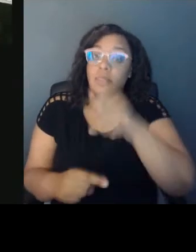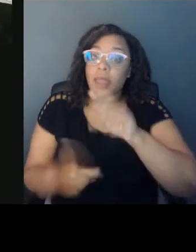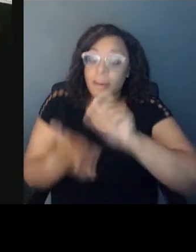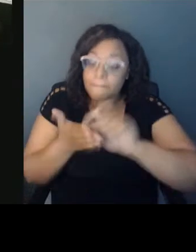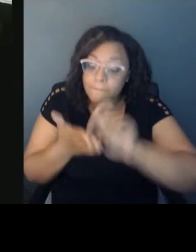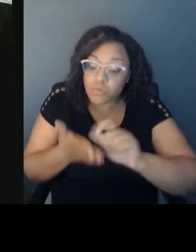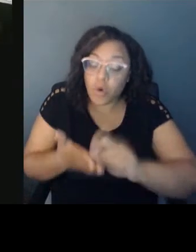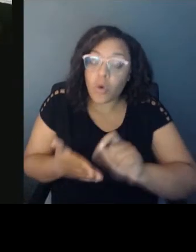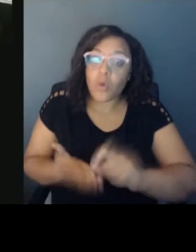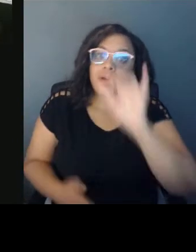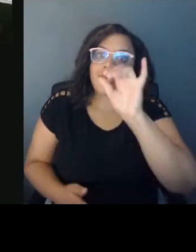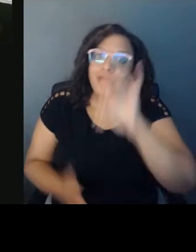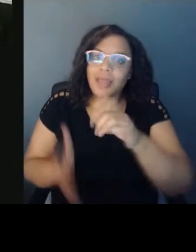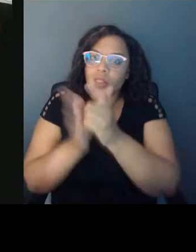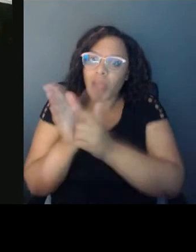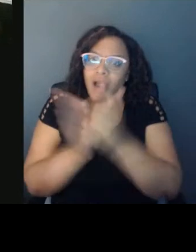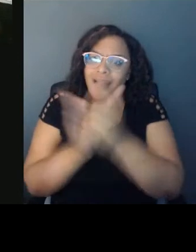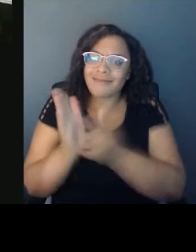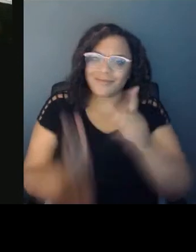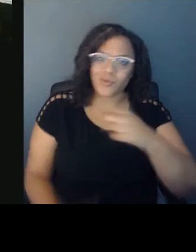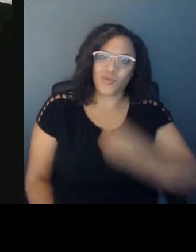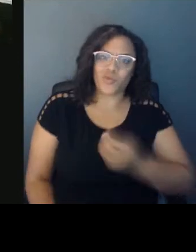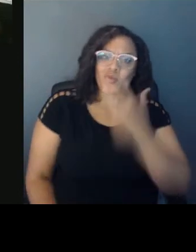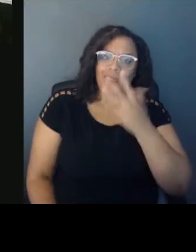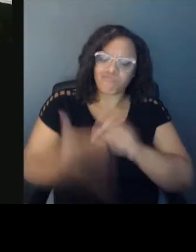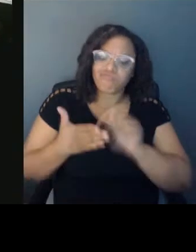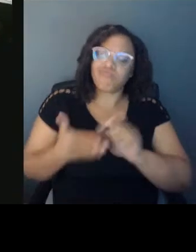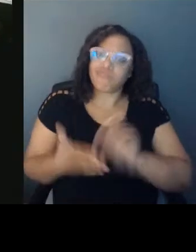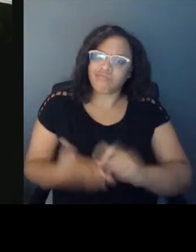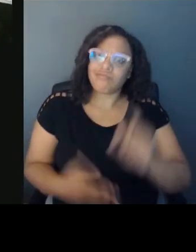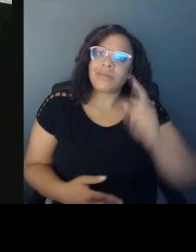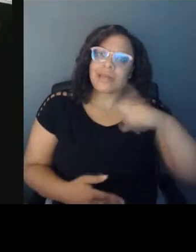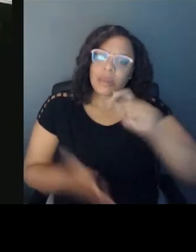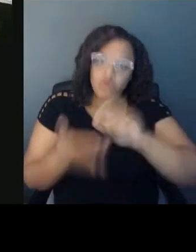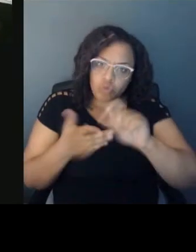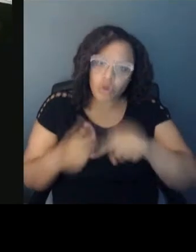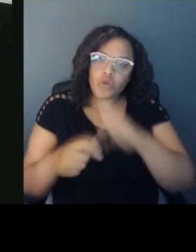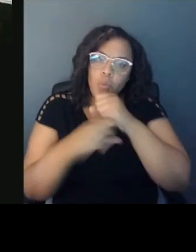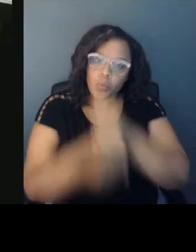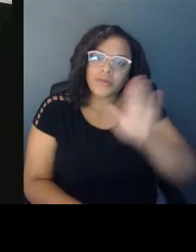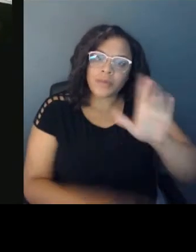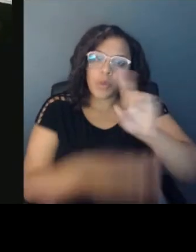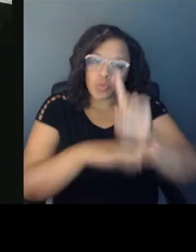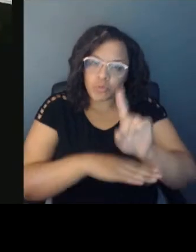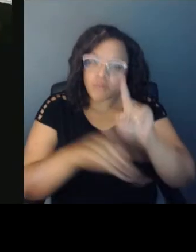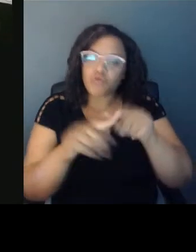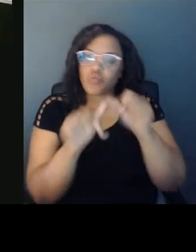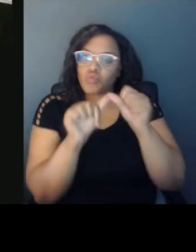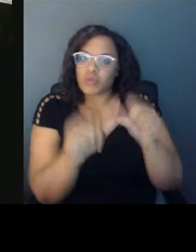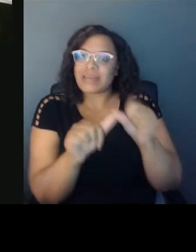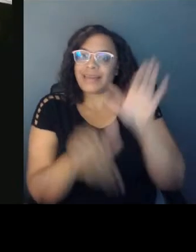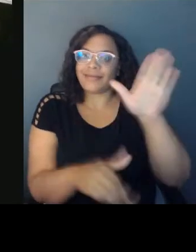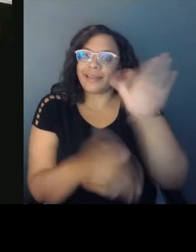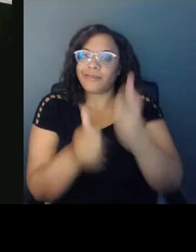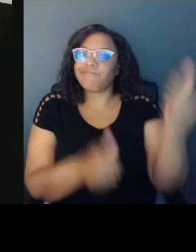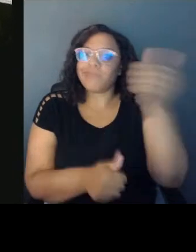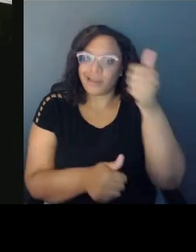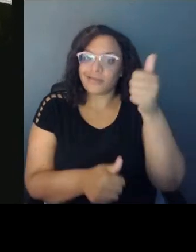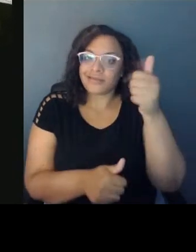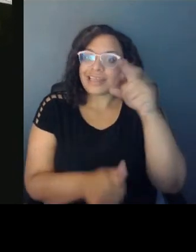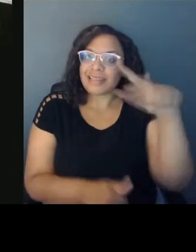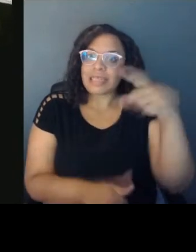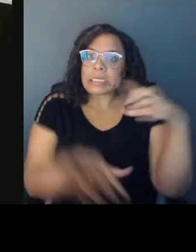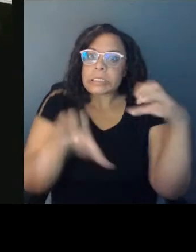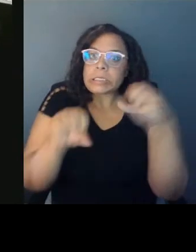they're protecting their own privilege, protecting their own status, and unwilling to ever let go of that privilege,